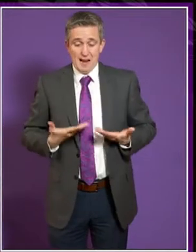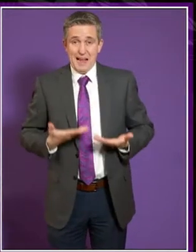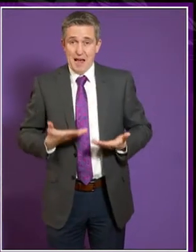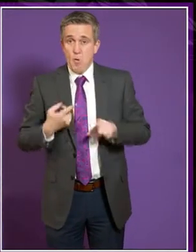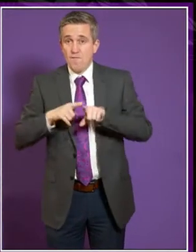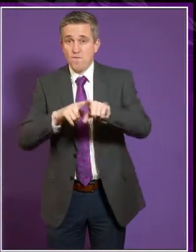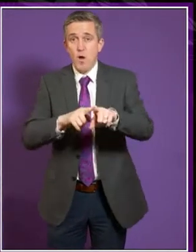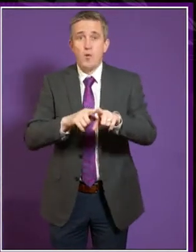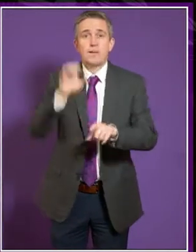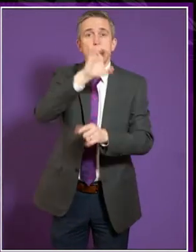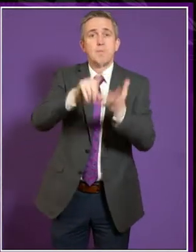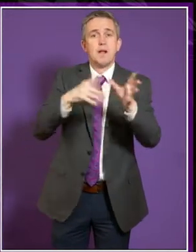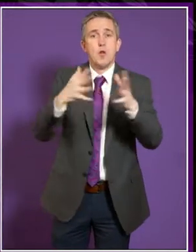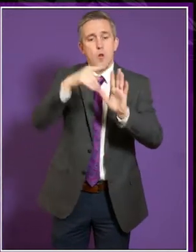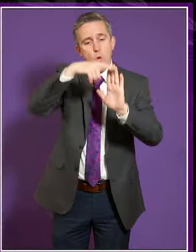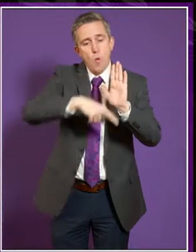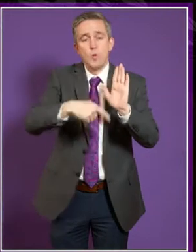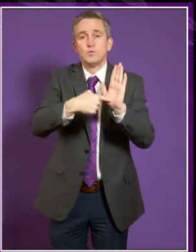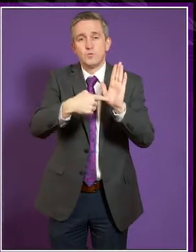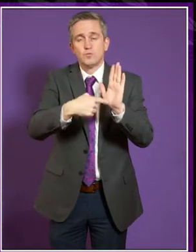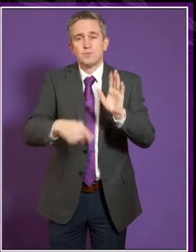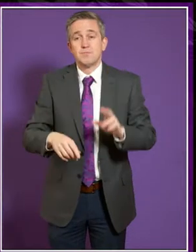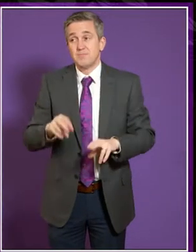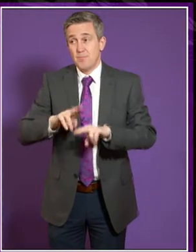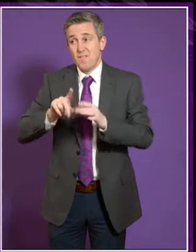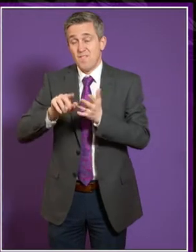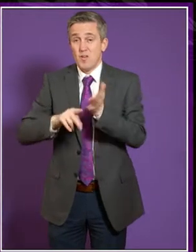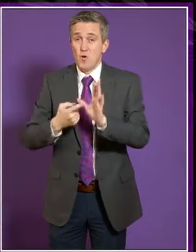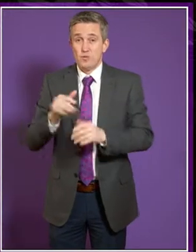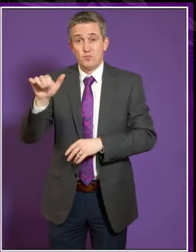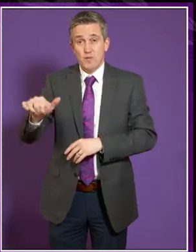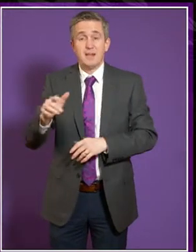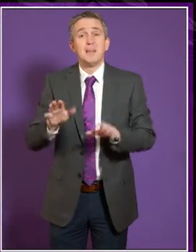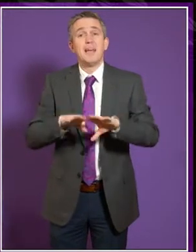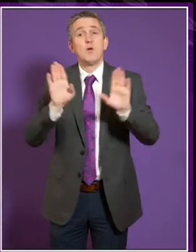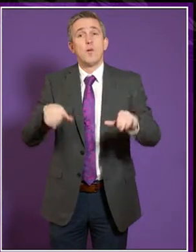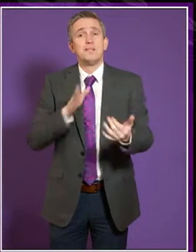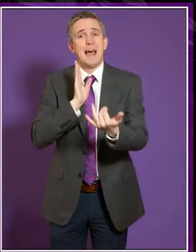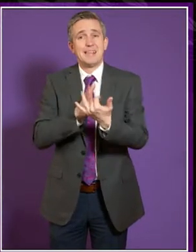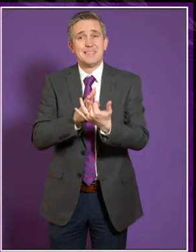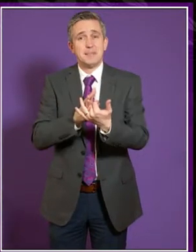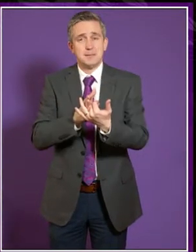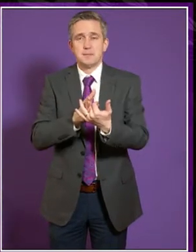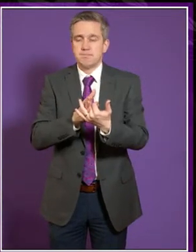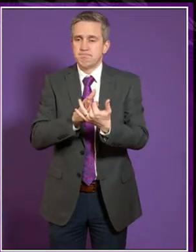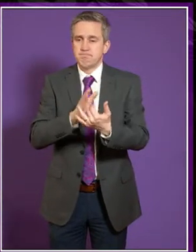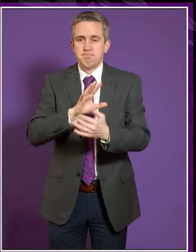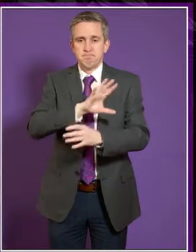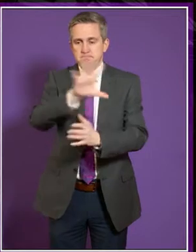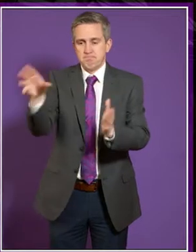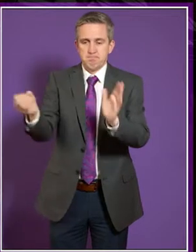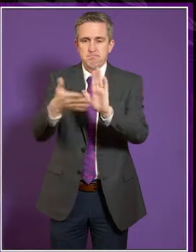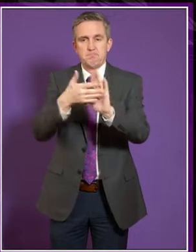the current laws, but we see, you know, as Fiona suggested, equality and access is all very much part of, you know, one